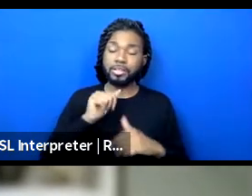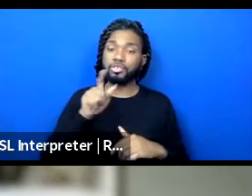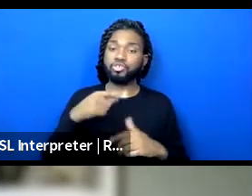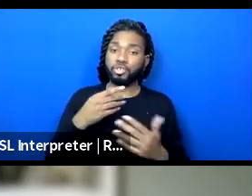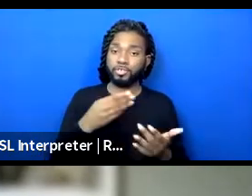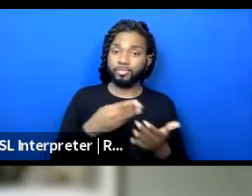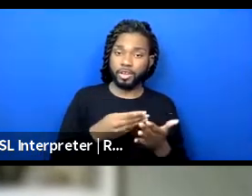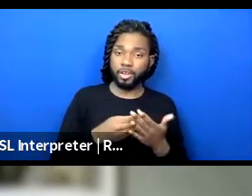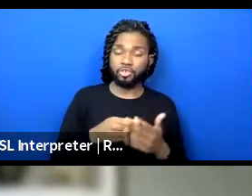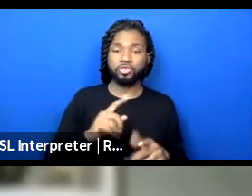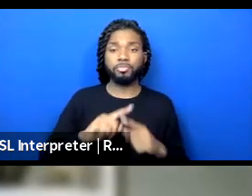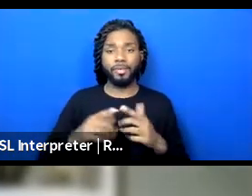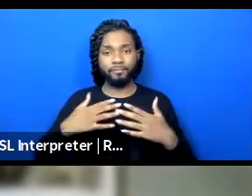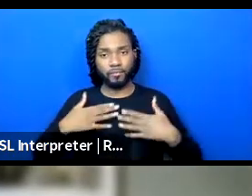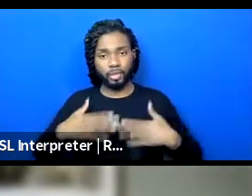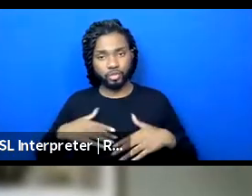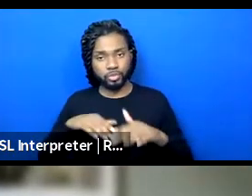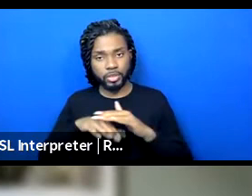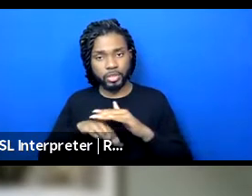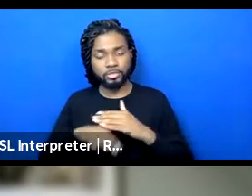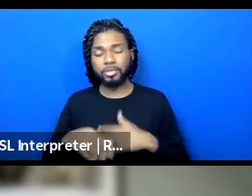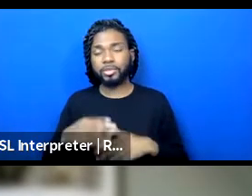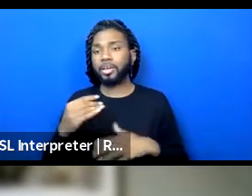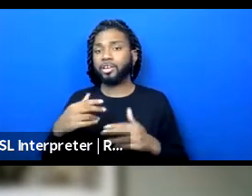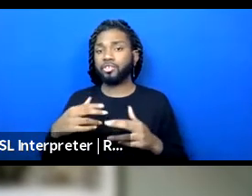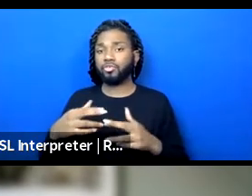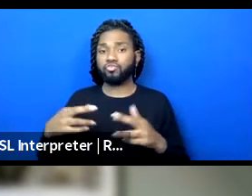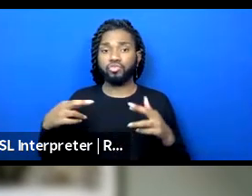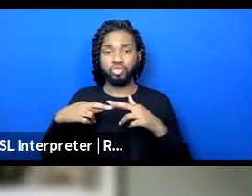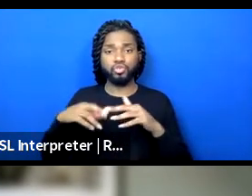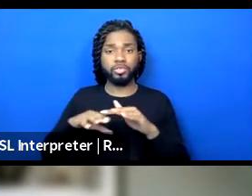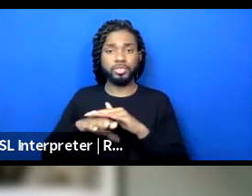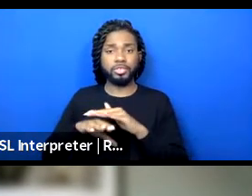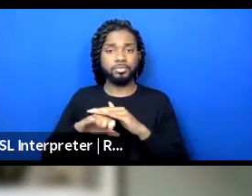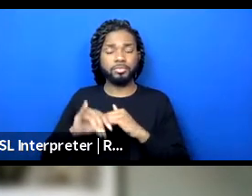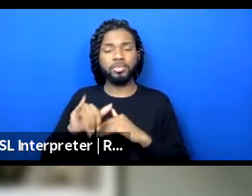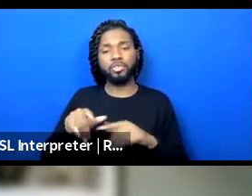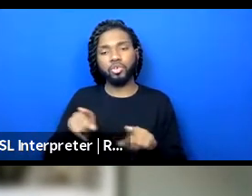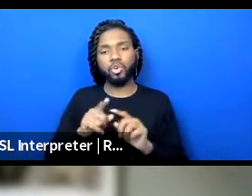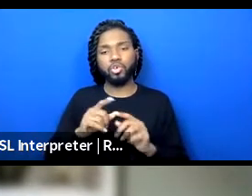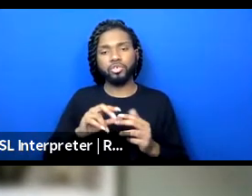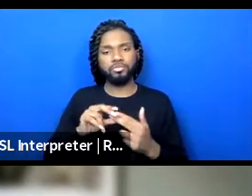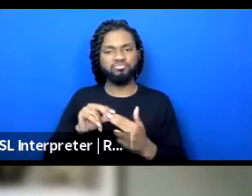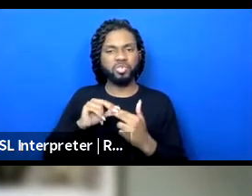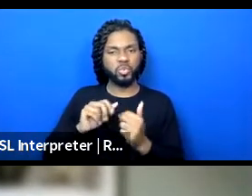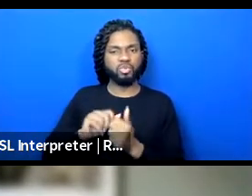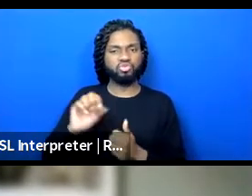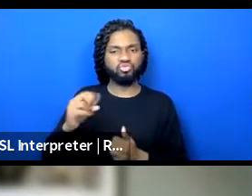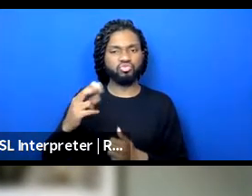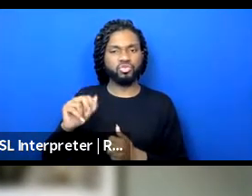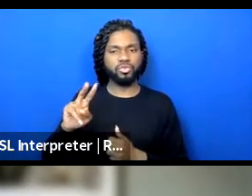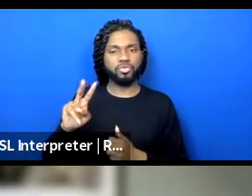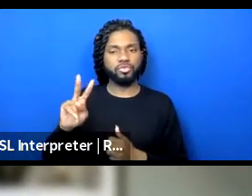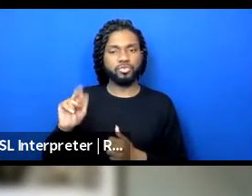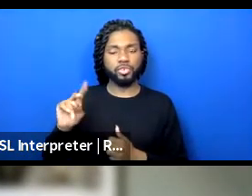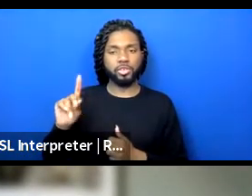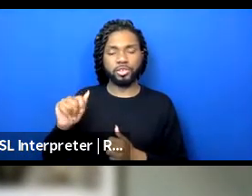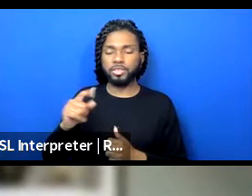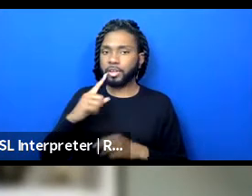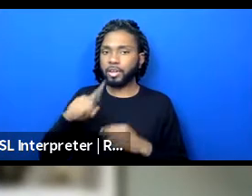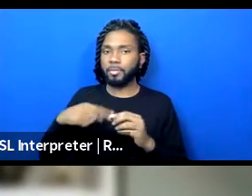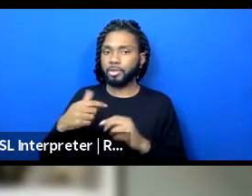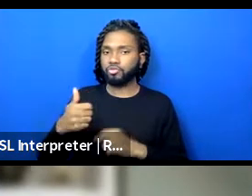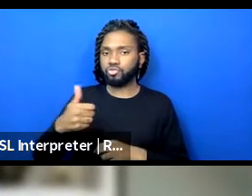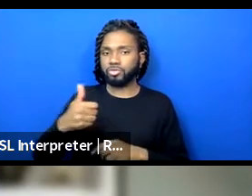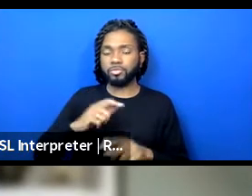accessibility, regional accessibility, leads into kind of what Chibanda was talking about in terms of transportation, but to really